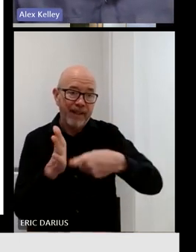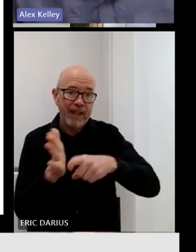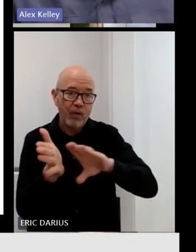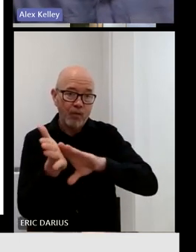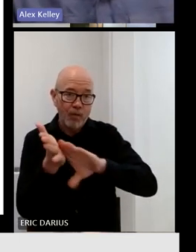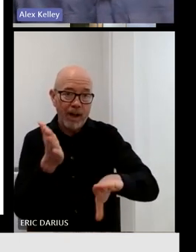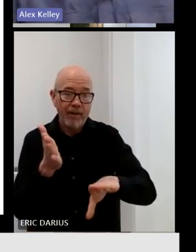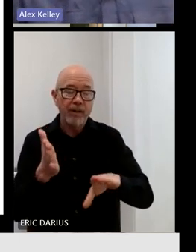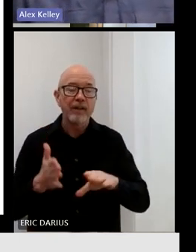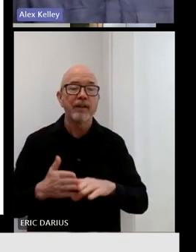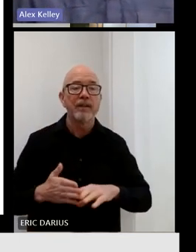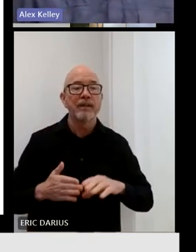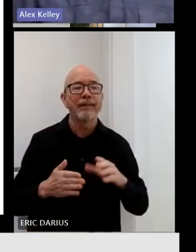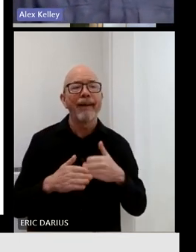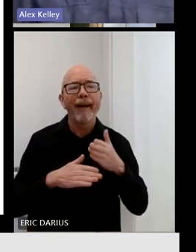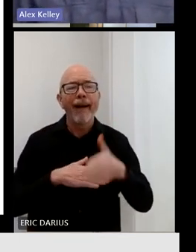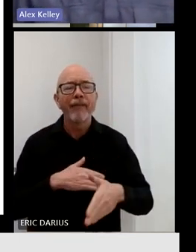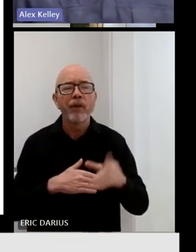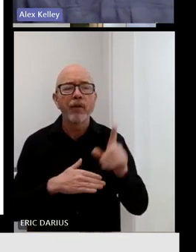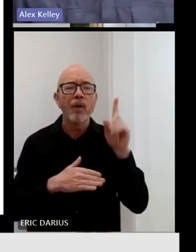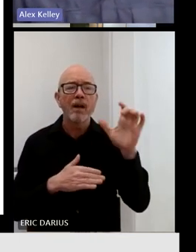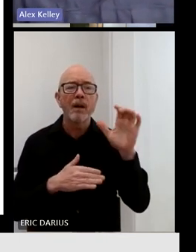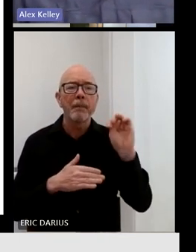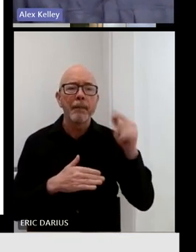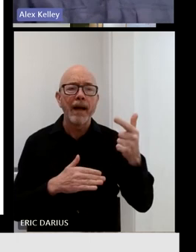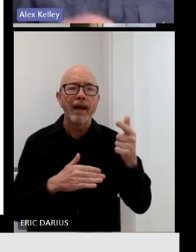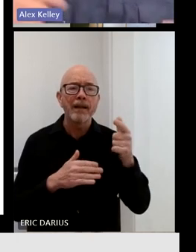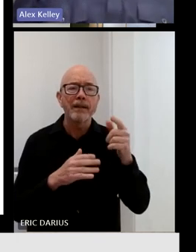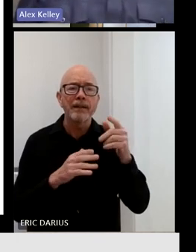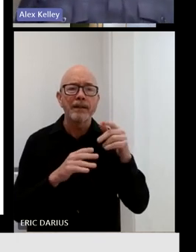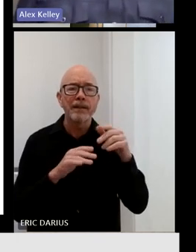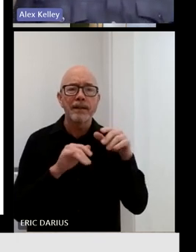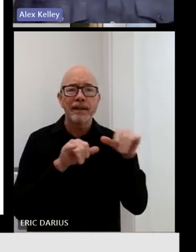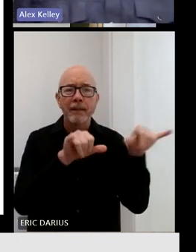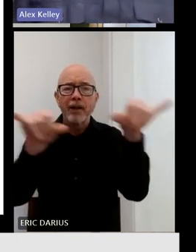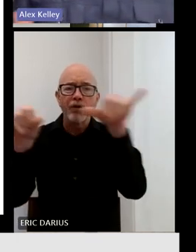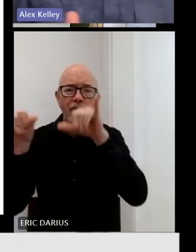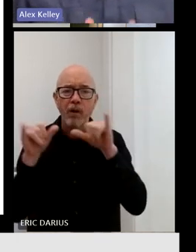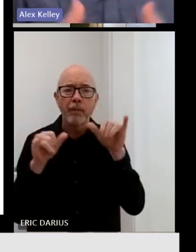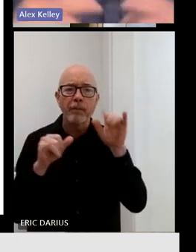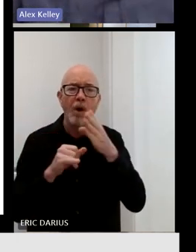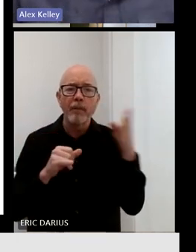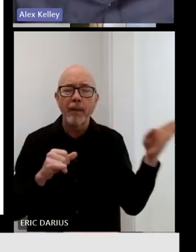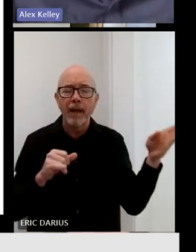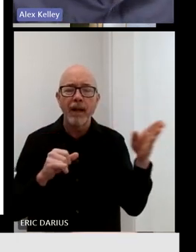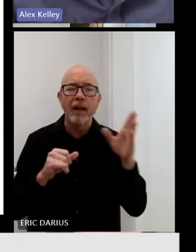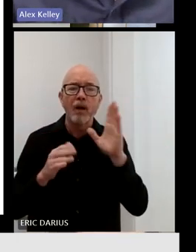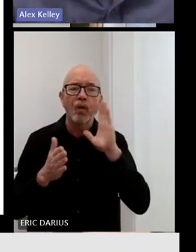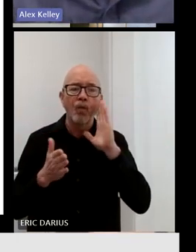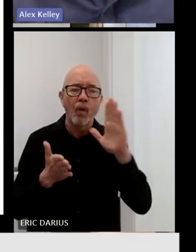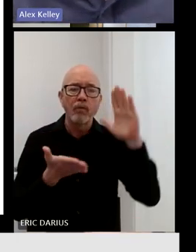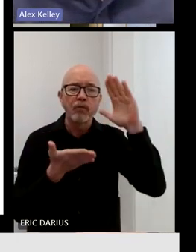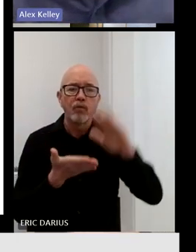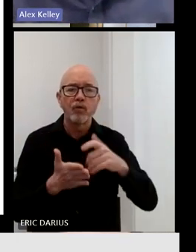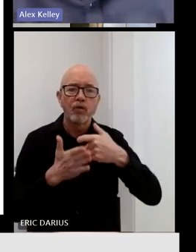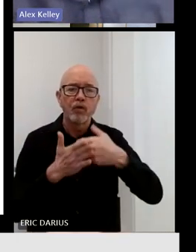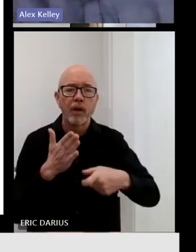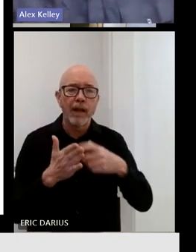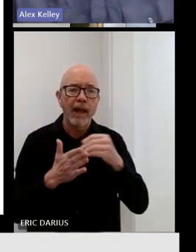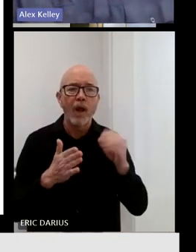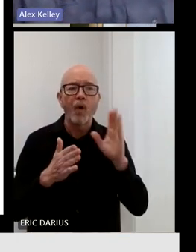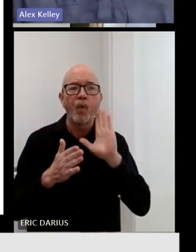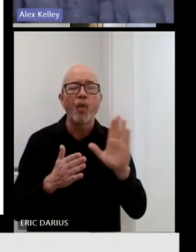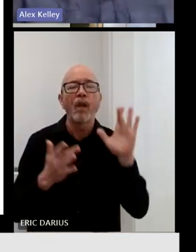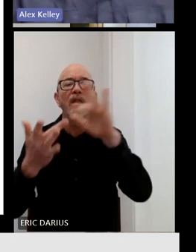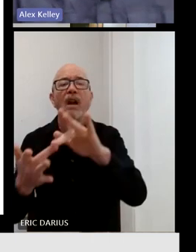100 over 100 meg symmetrical broadband, that would alleviate a cost that the entities trying to build broadband in the hardest to serve areas and